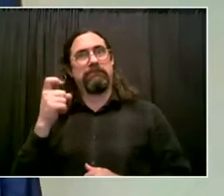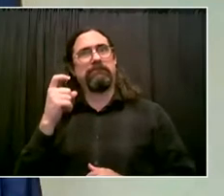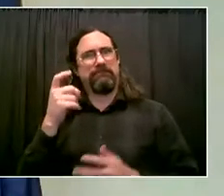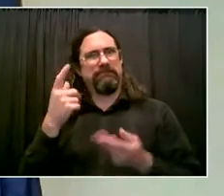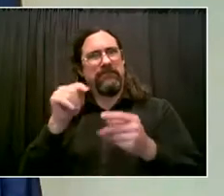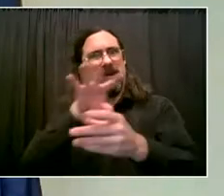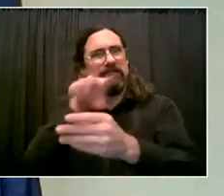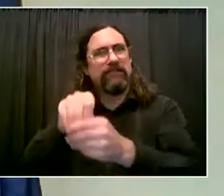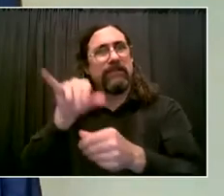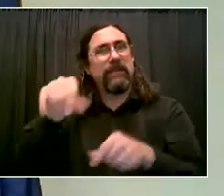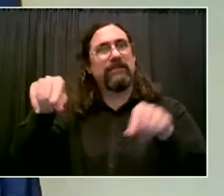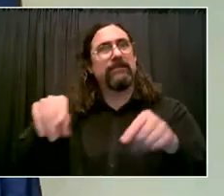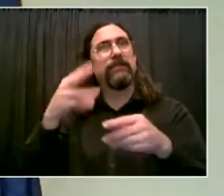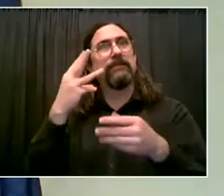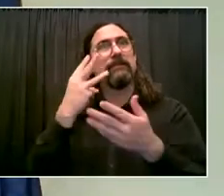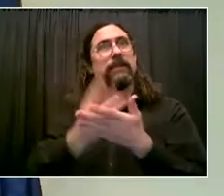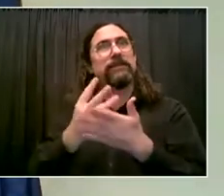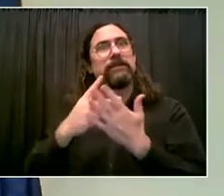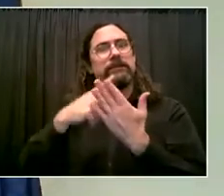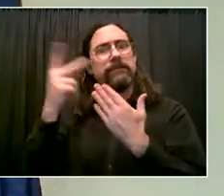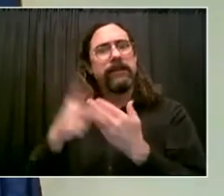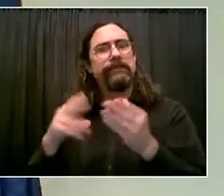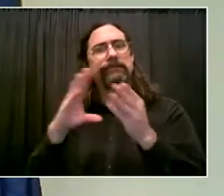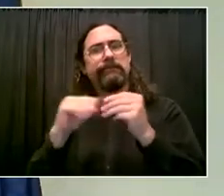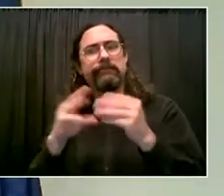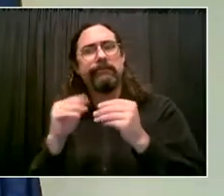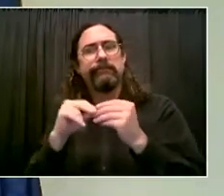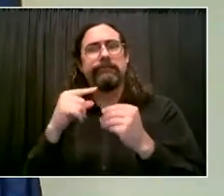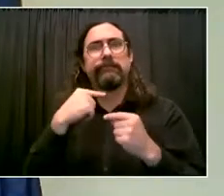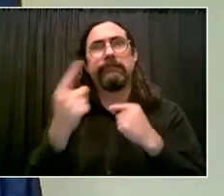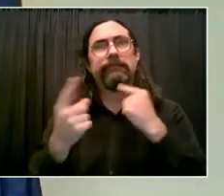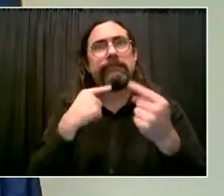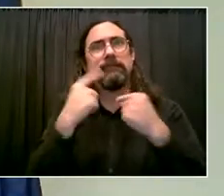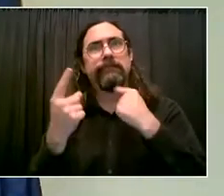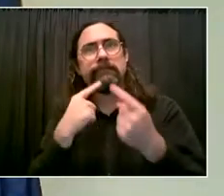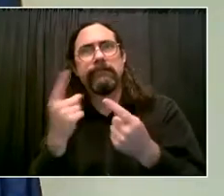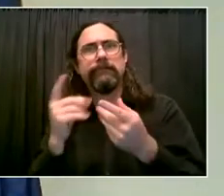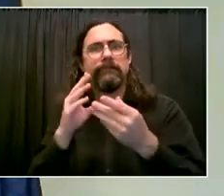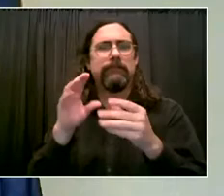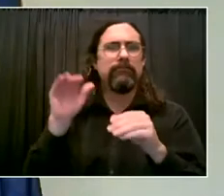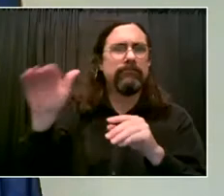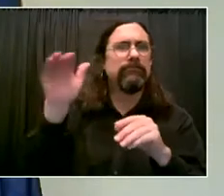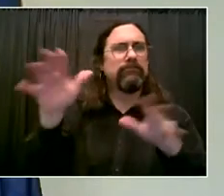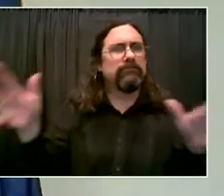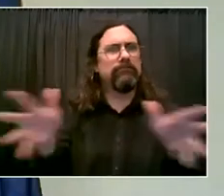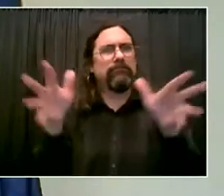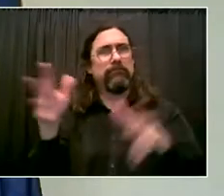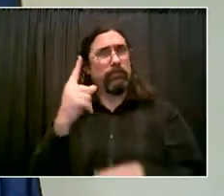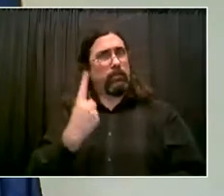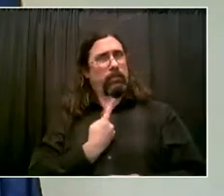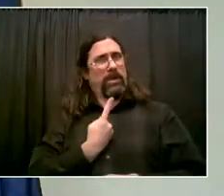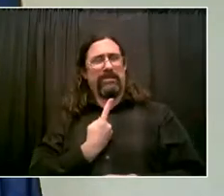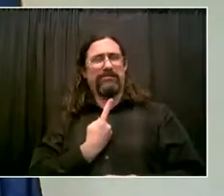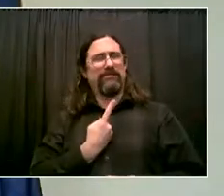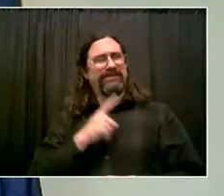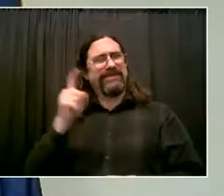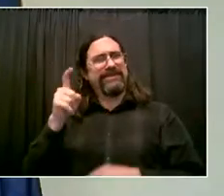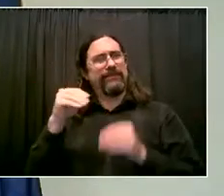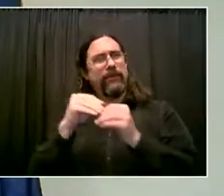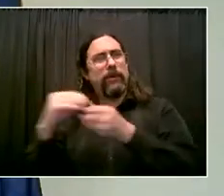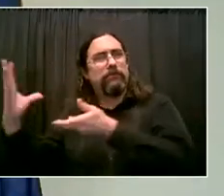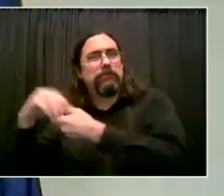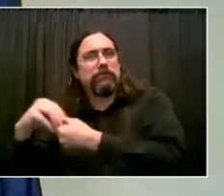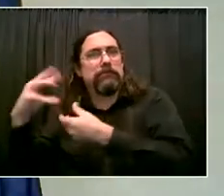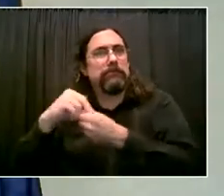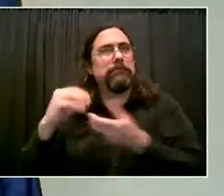office so that we can hold these people accountable. But we have to do more. And any laws that can change that can strengthen the help